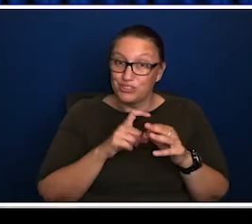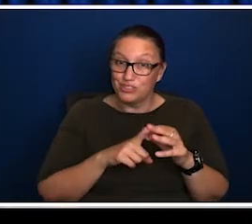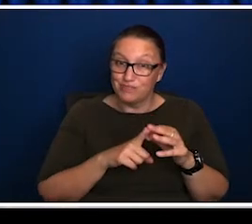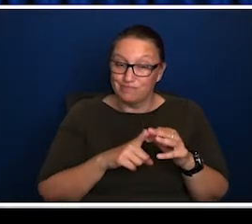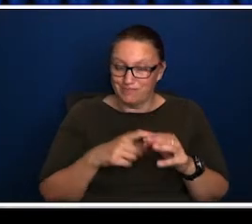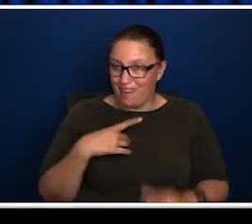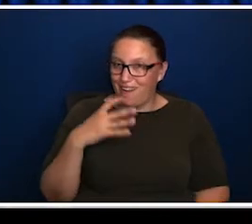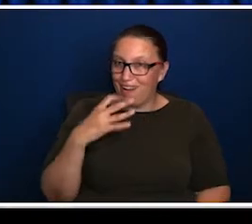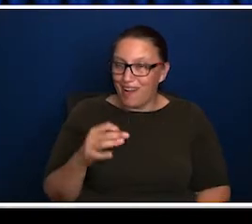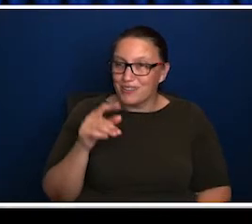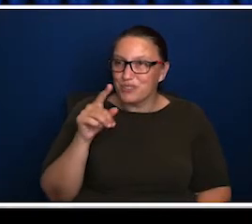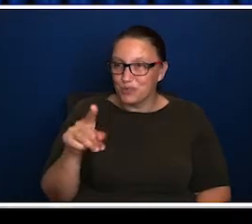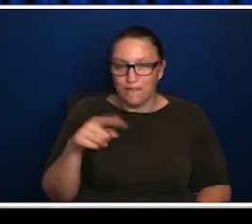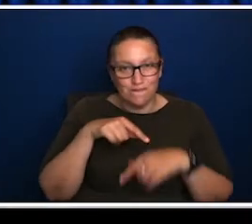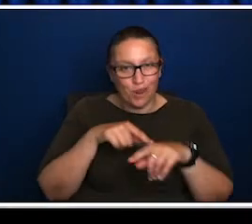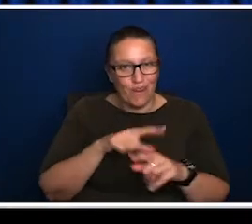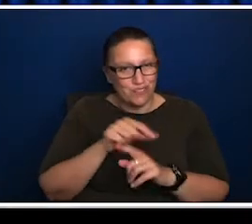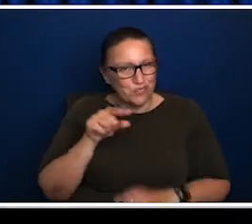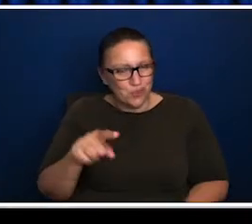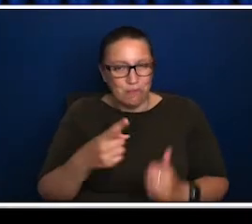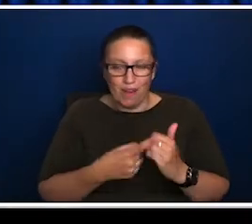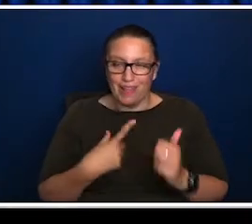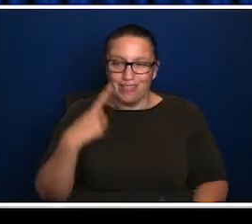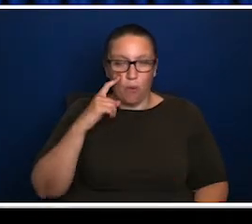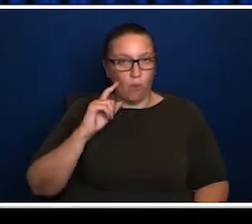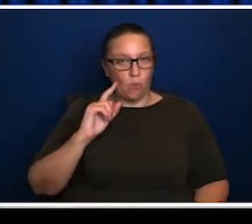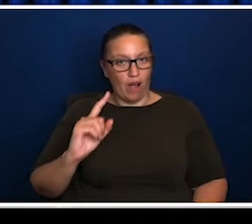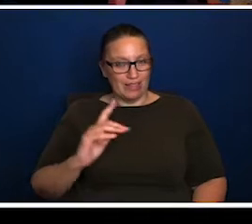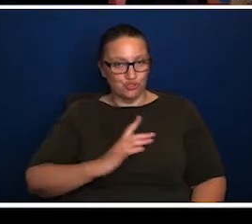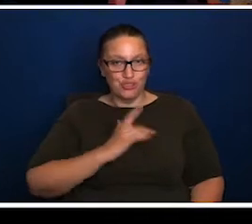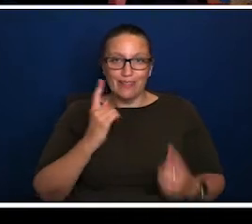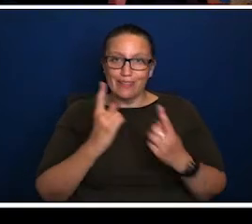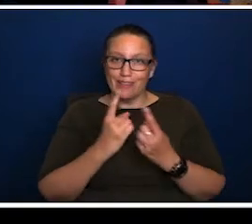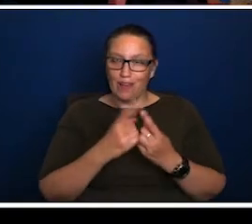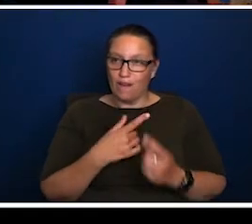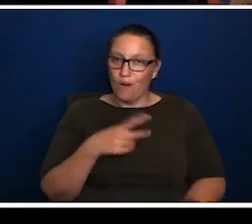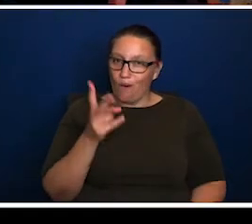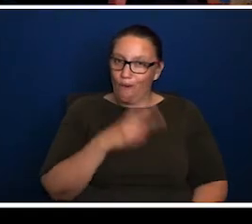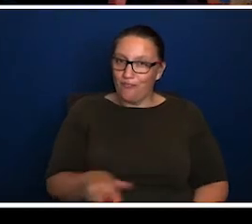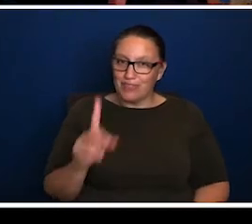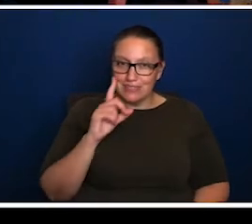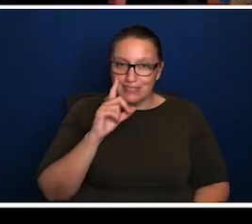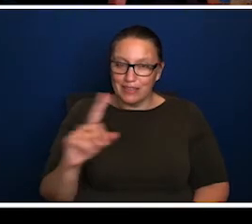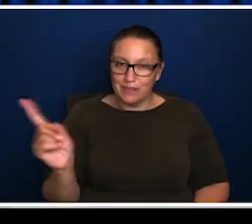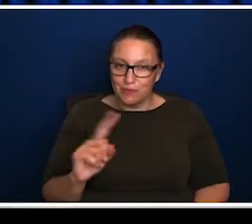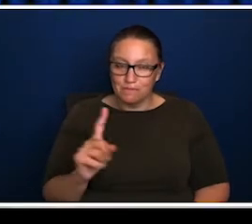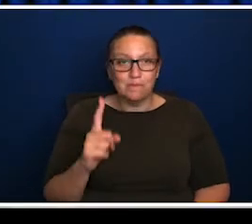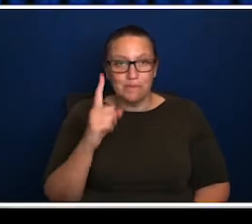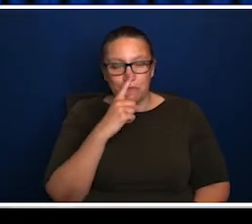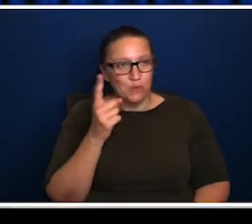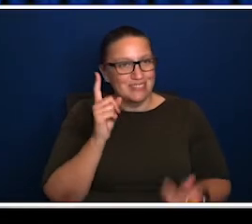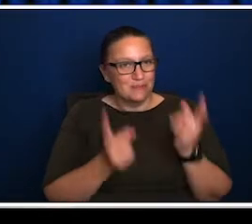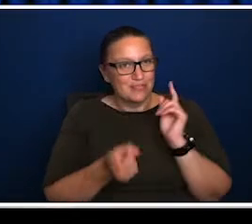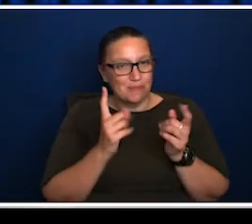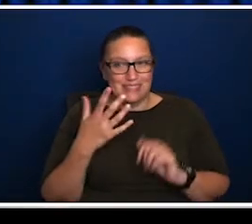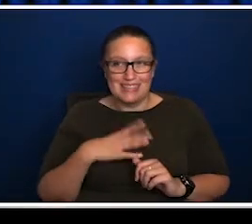That's a complex question. And I think, George, I'm going to ask you a few questions. I'll follow to you. But I think one of the interesting things that